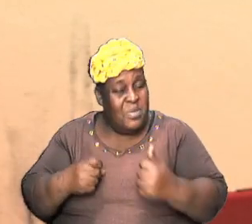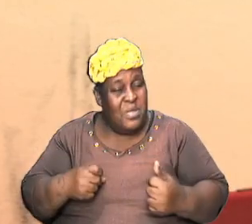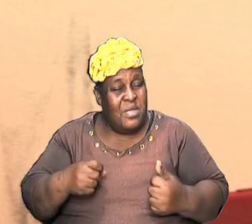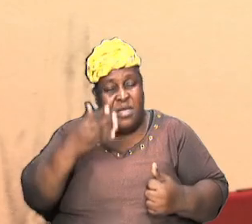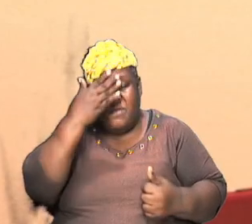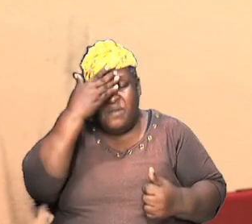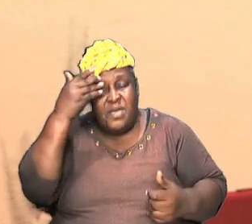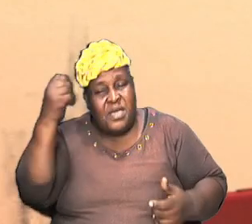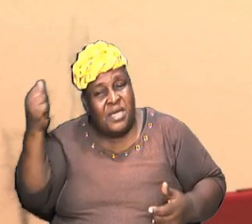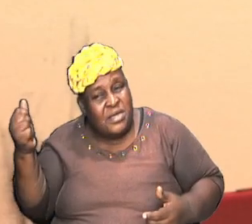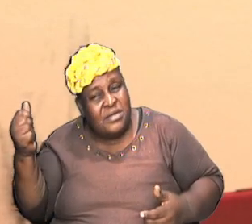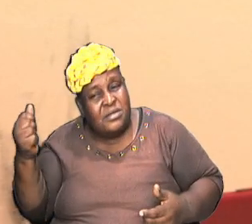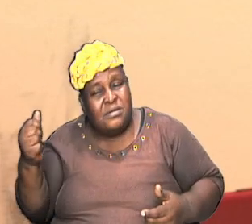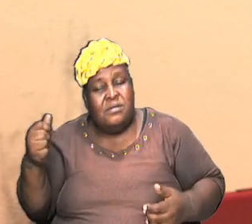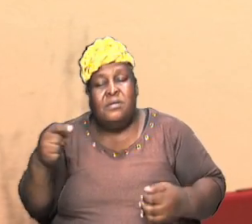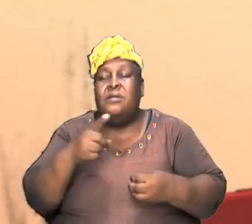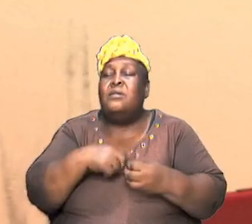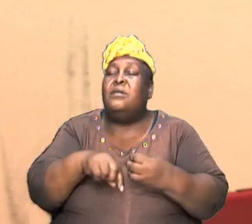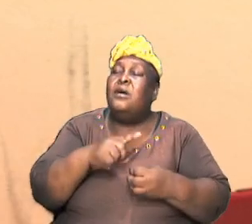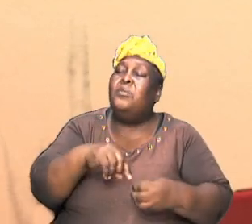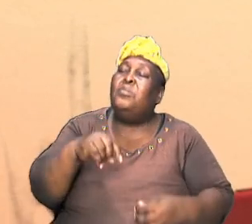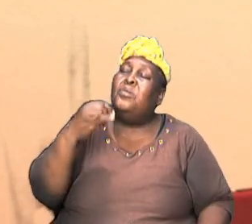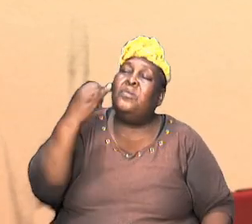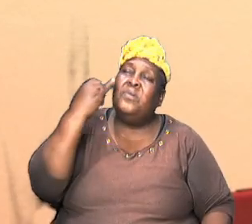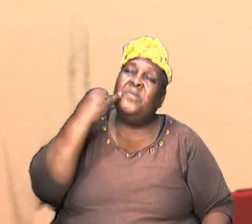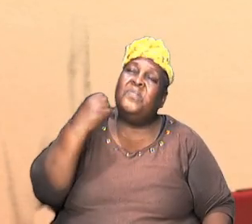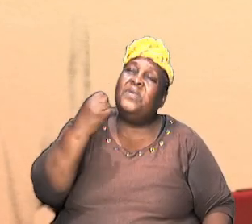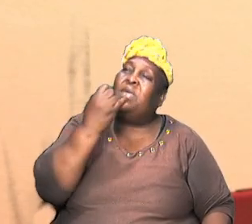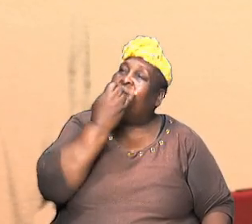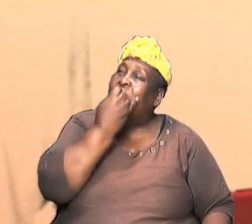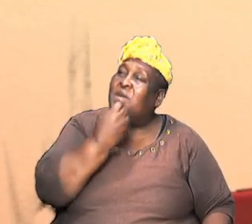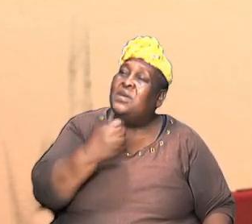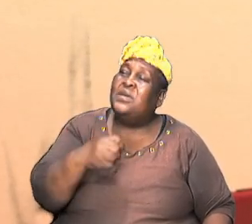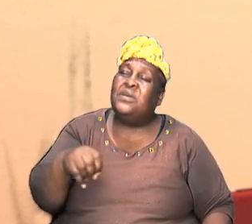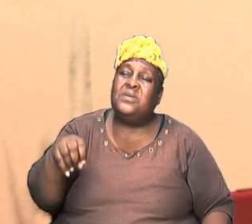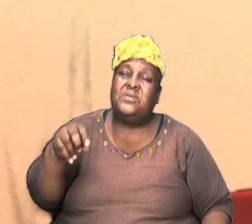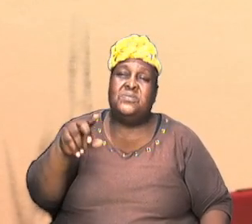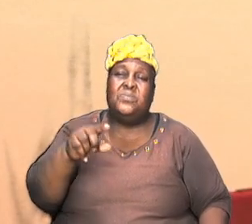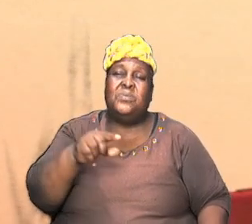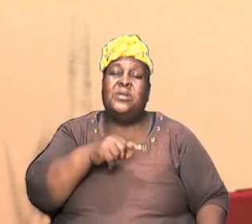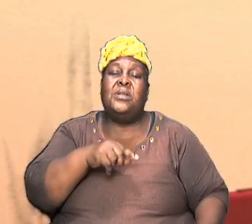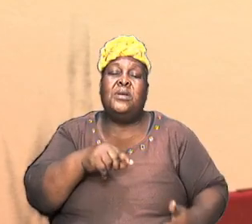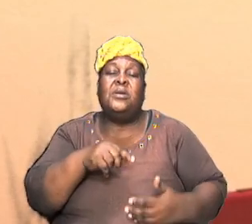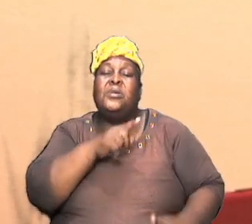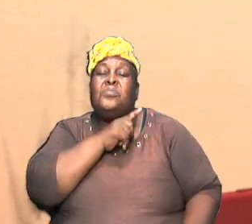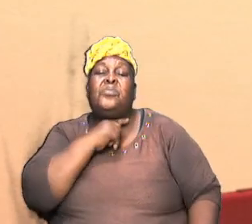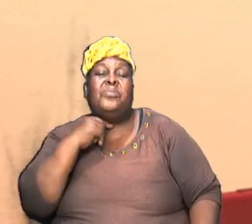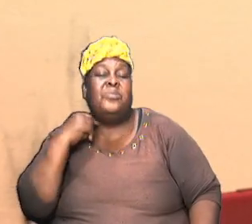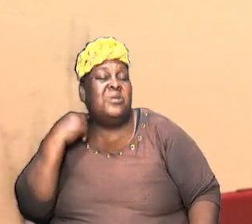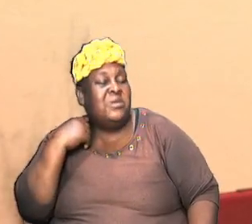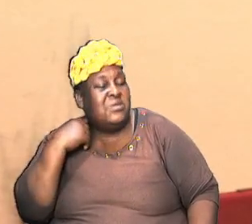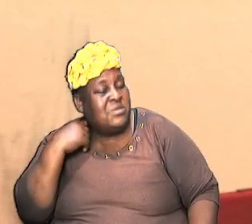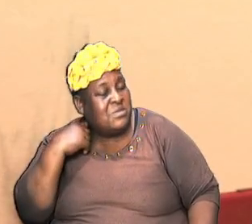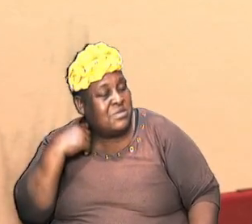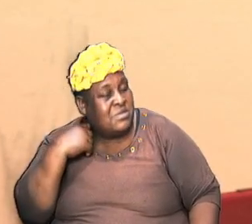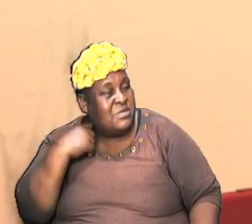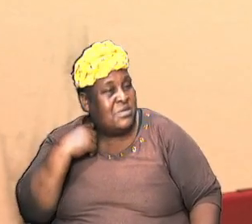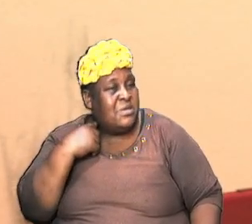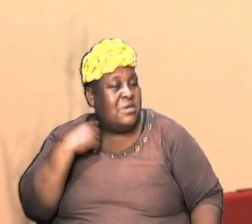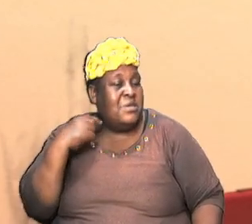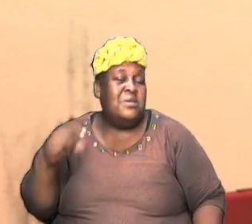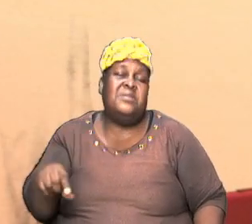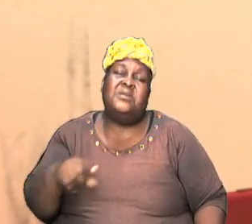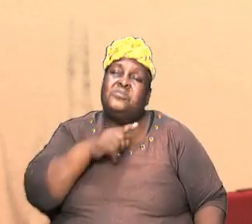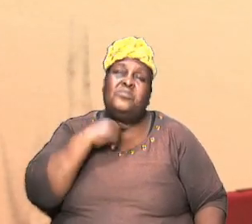about the Jewish Aaronic priesthood this priesthood is above that this priesthood is before that